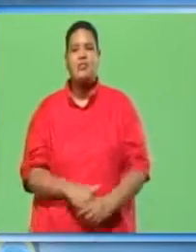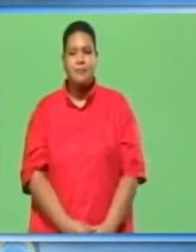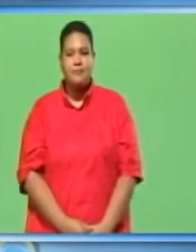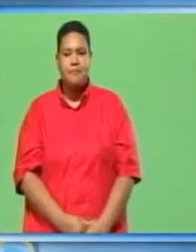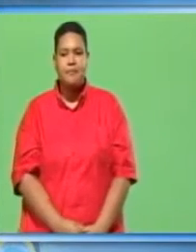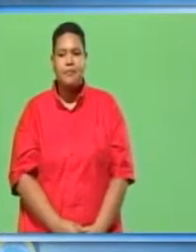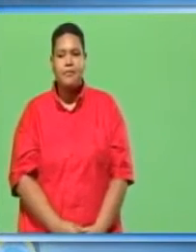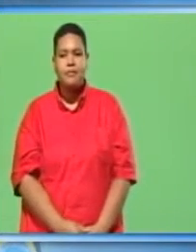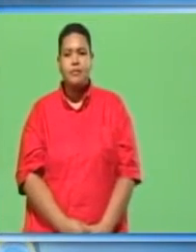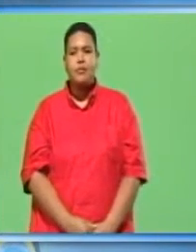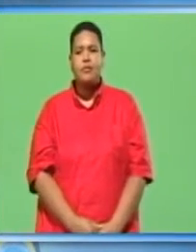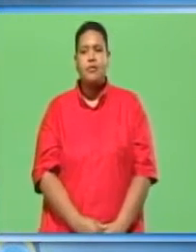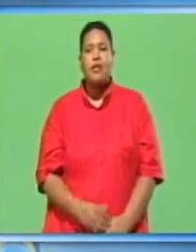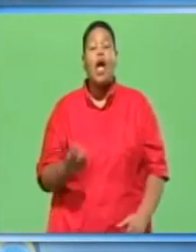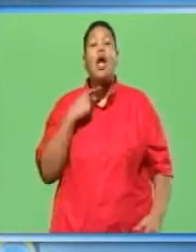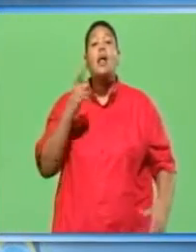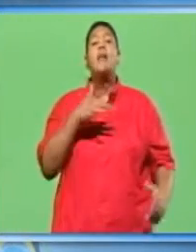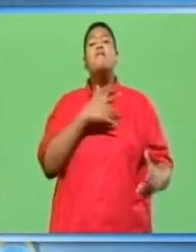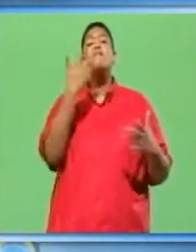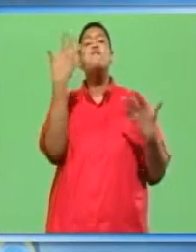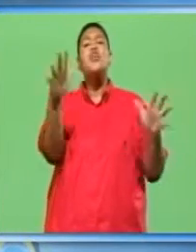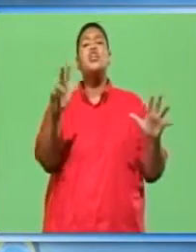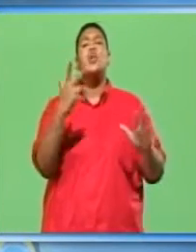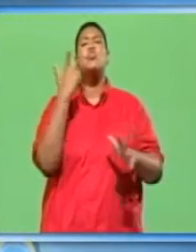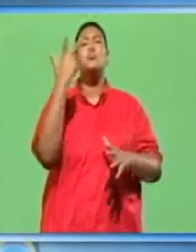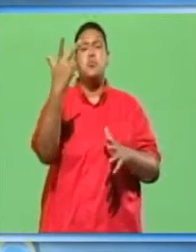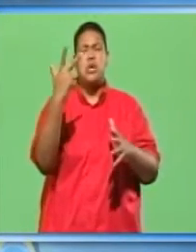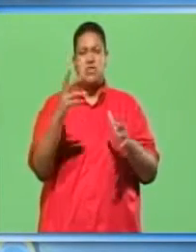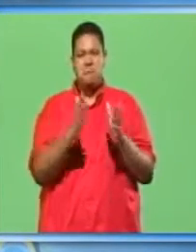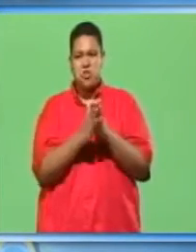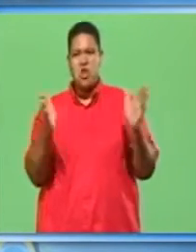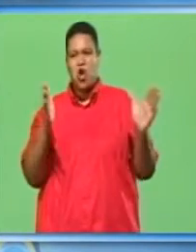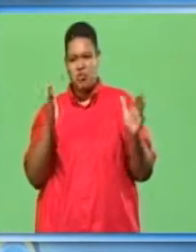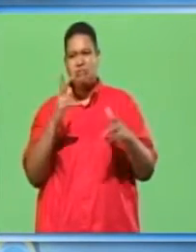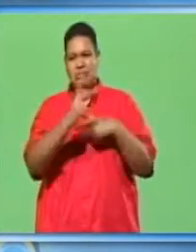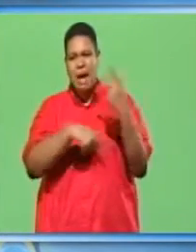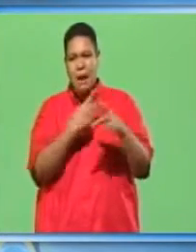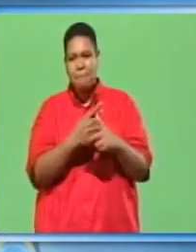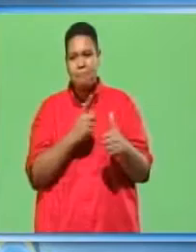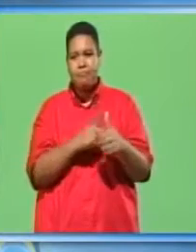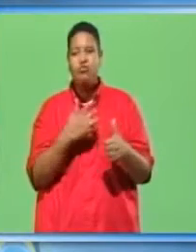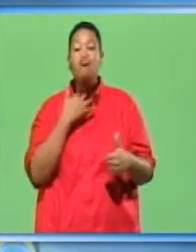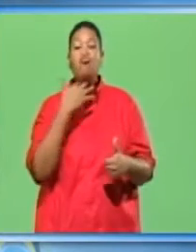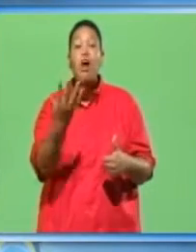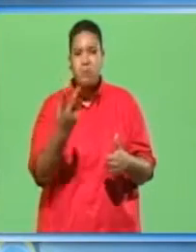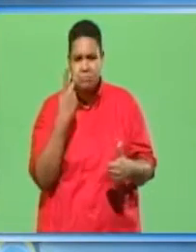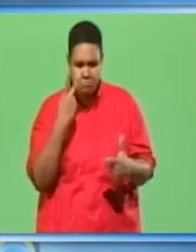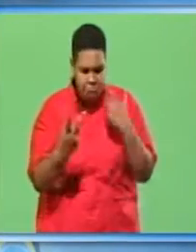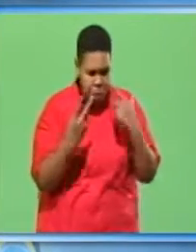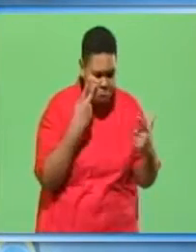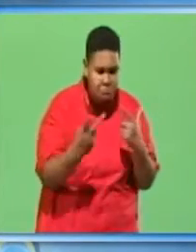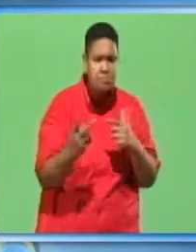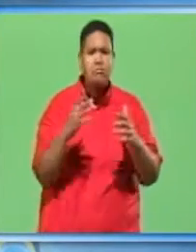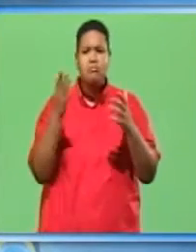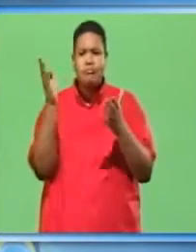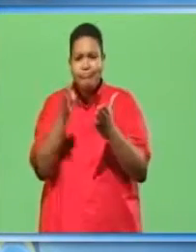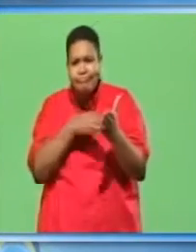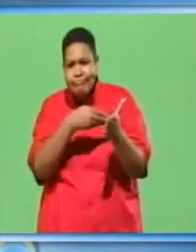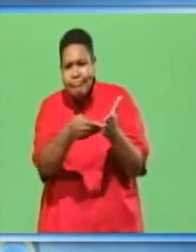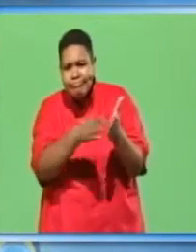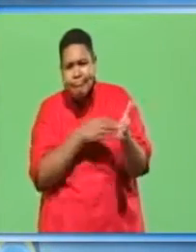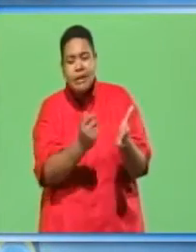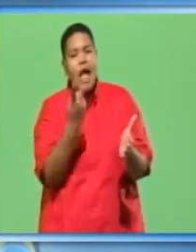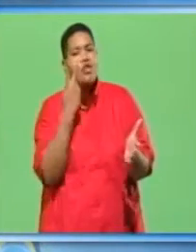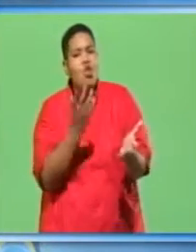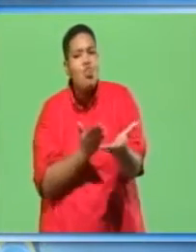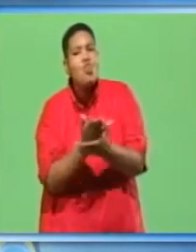All wood finishes can be grouped into three general types. Transparent coatings are coatings that can be seen